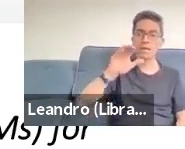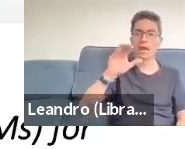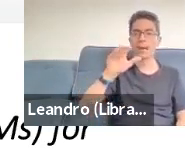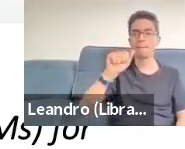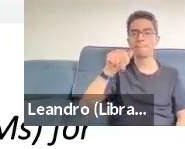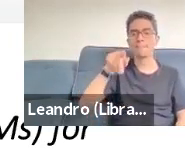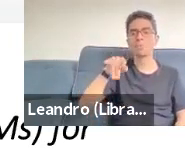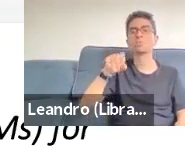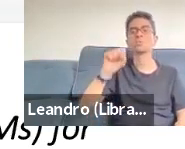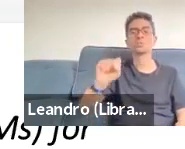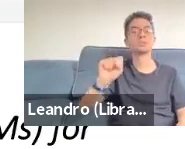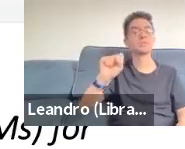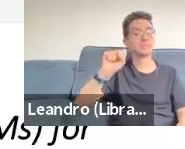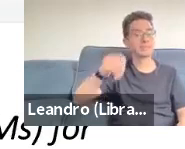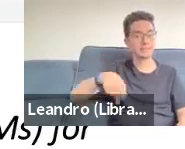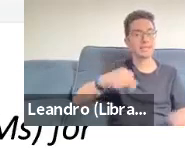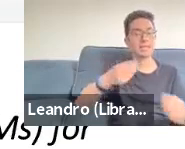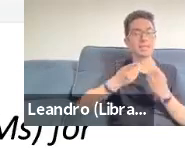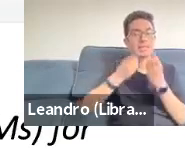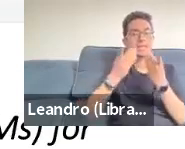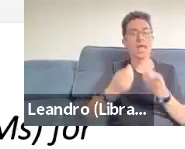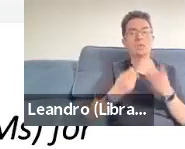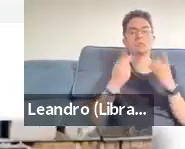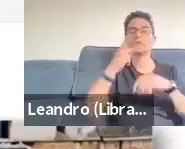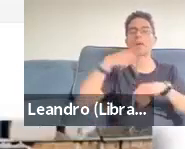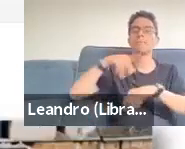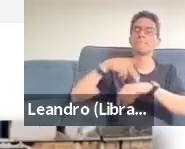be potential AAC or PIM users.